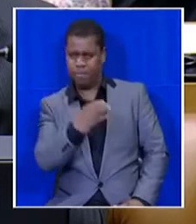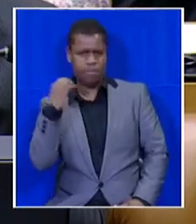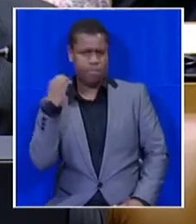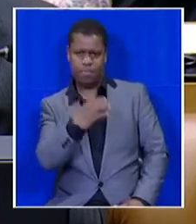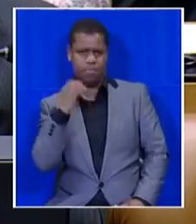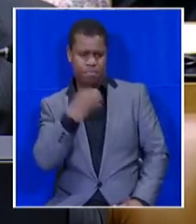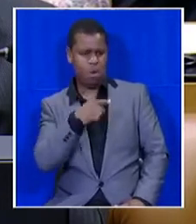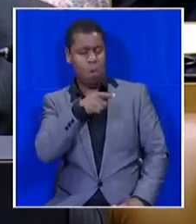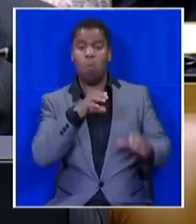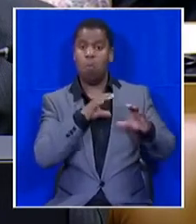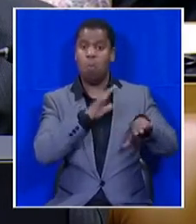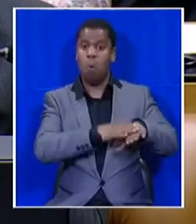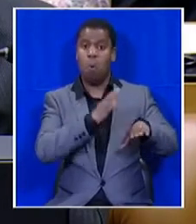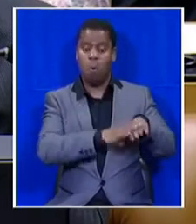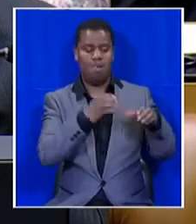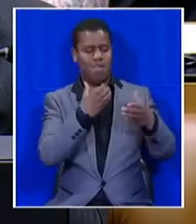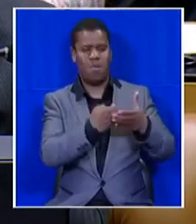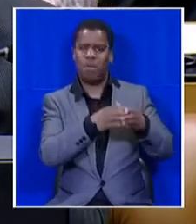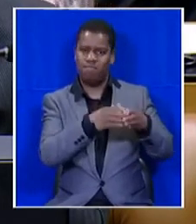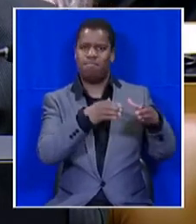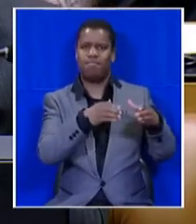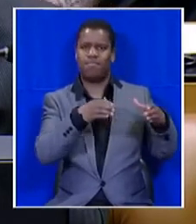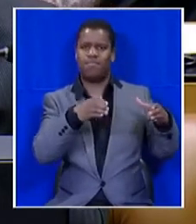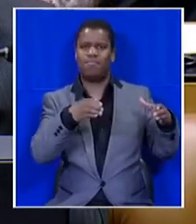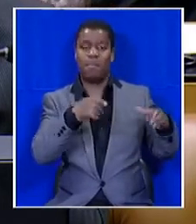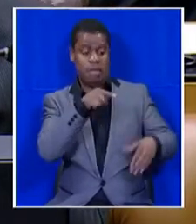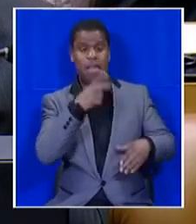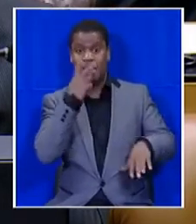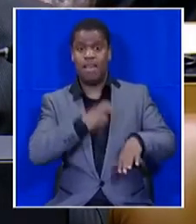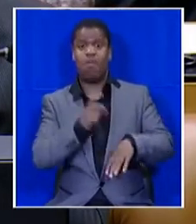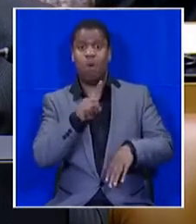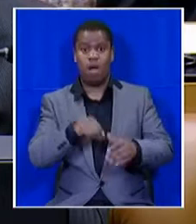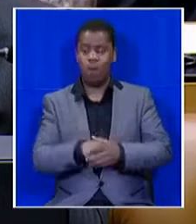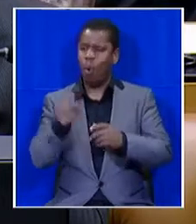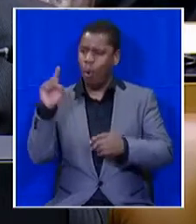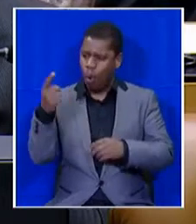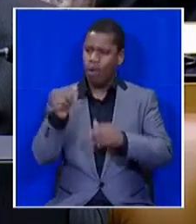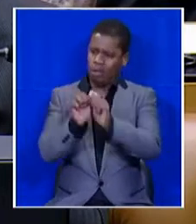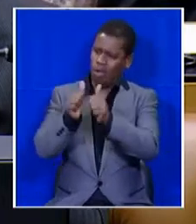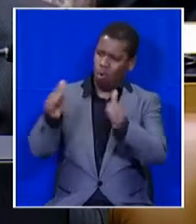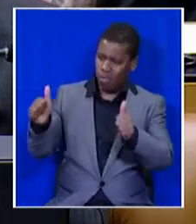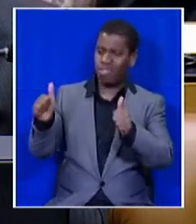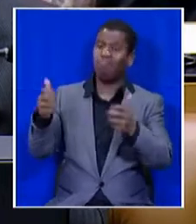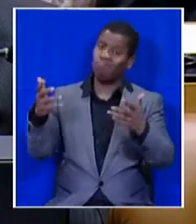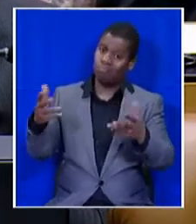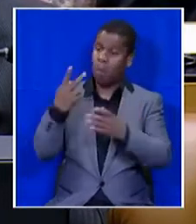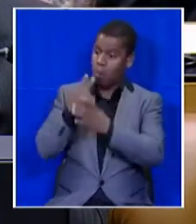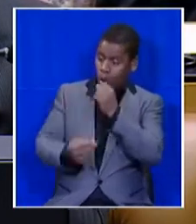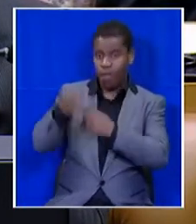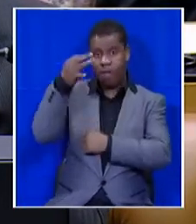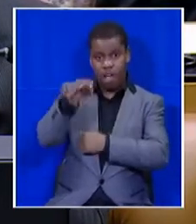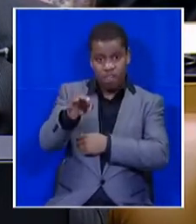grow requires that all entities in our country, both state entities and non-state